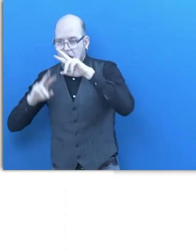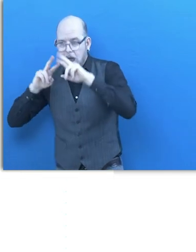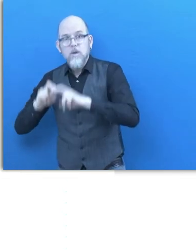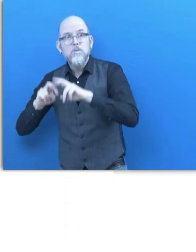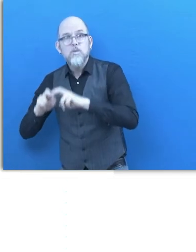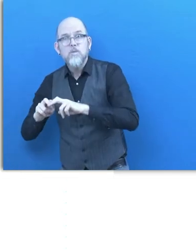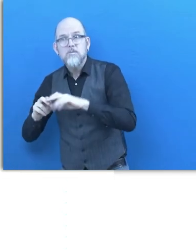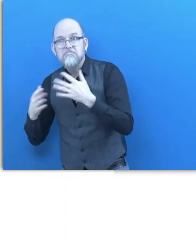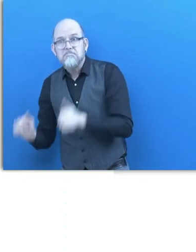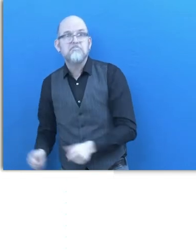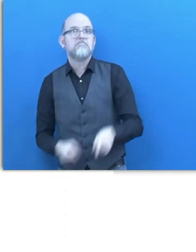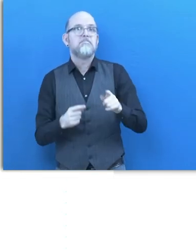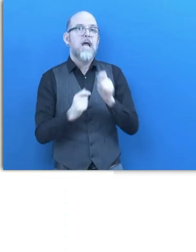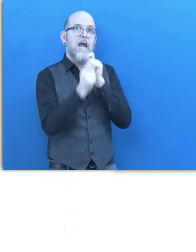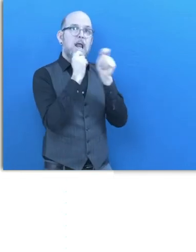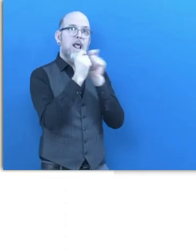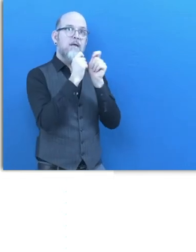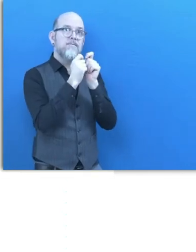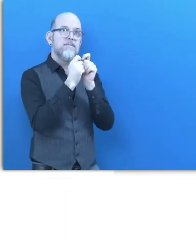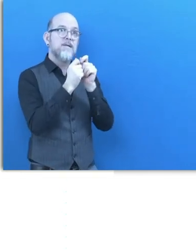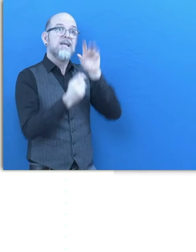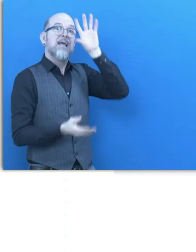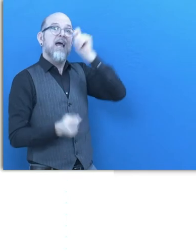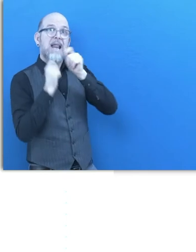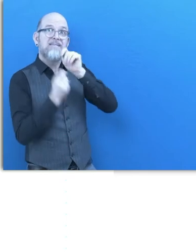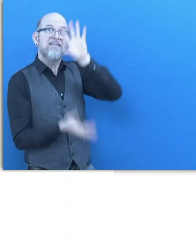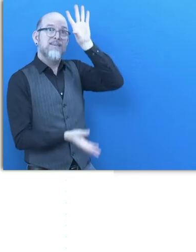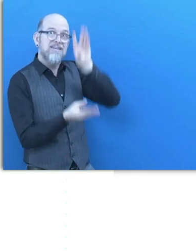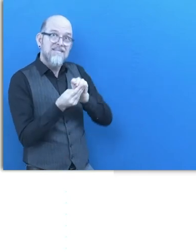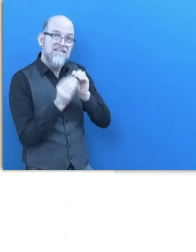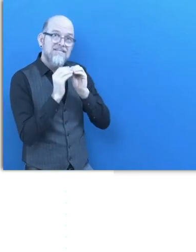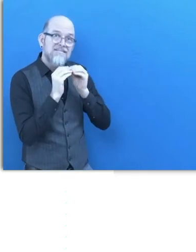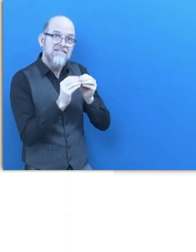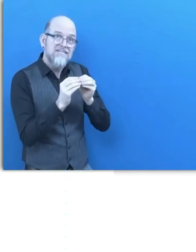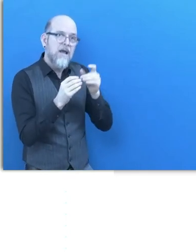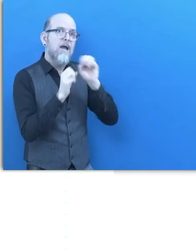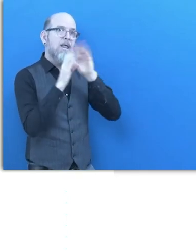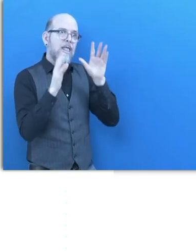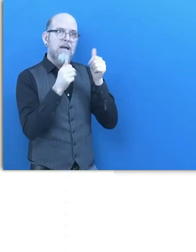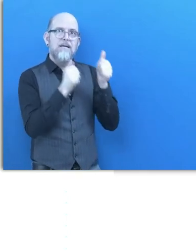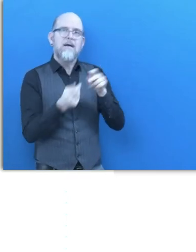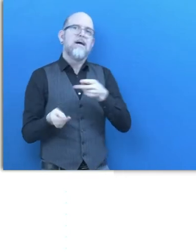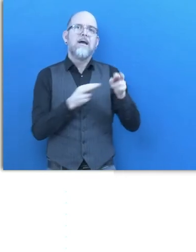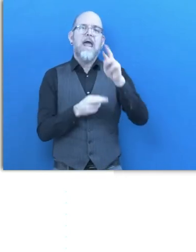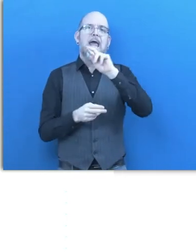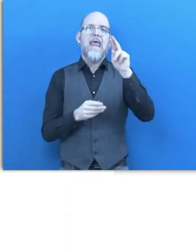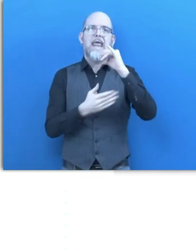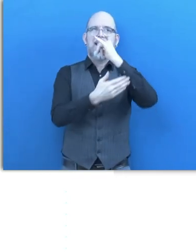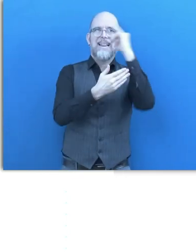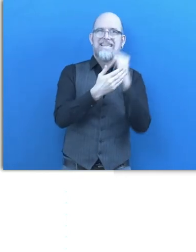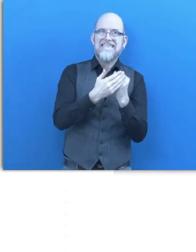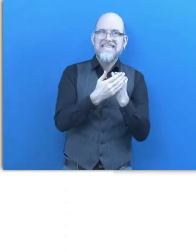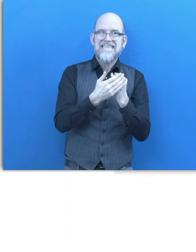based on this. Then we had these interviews, used those for the redesign, developed our new KPIs.